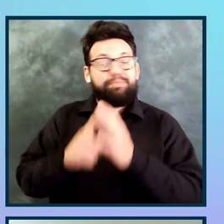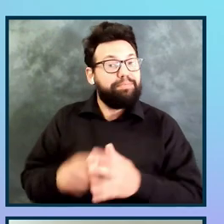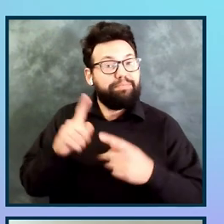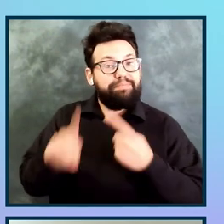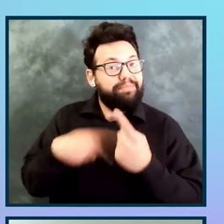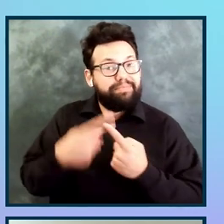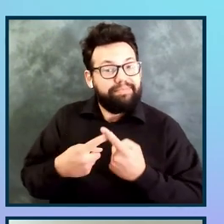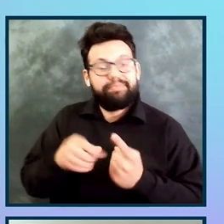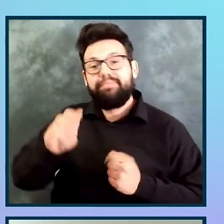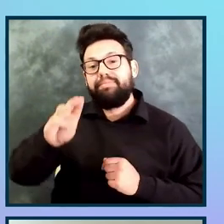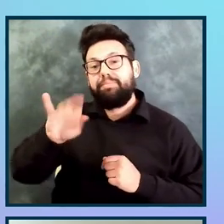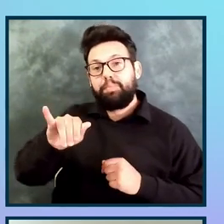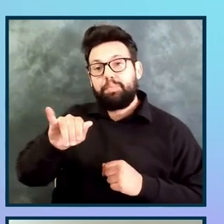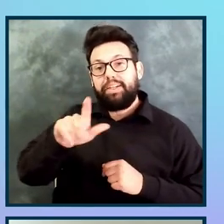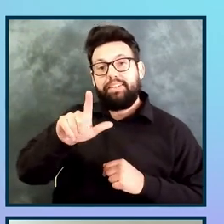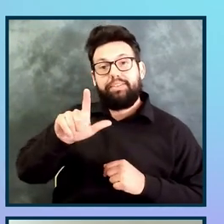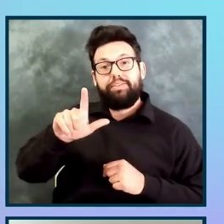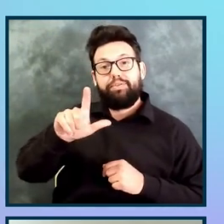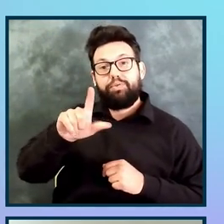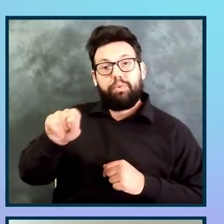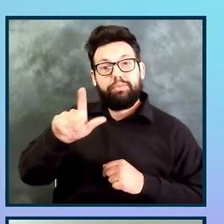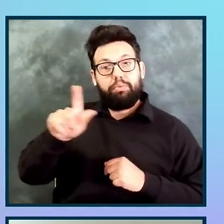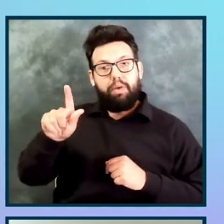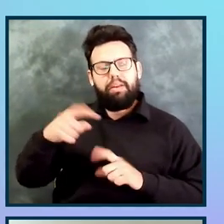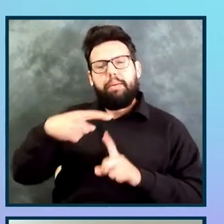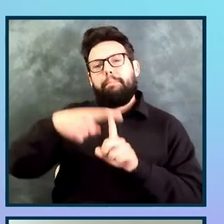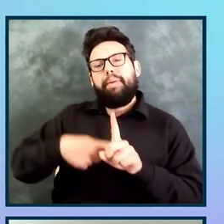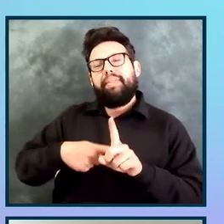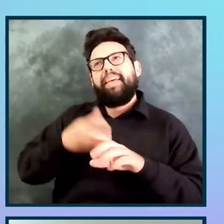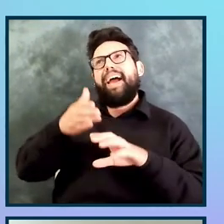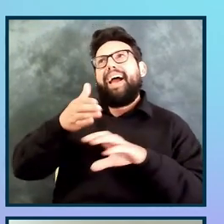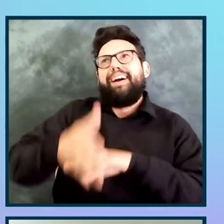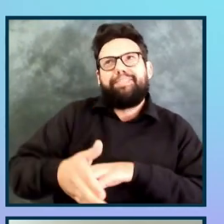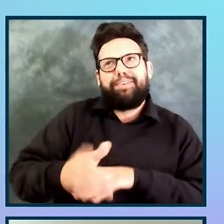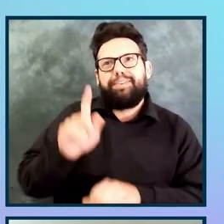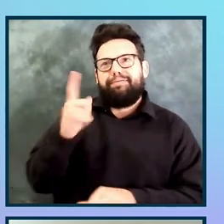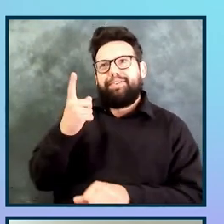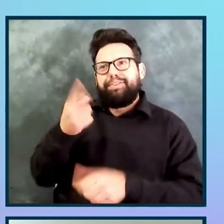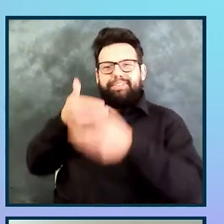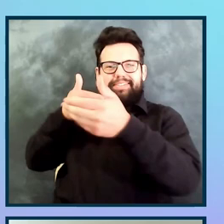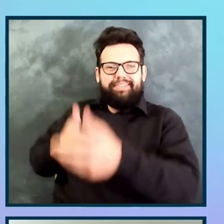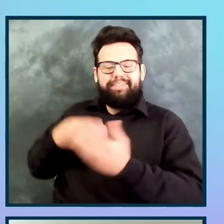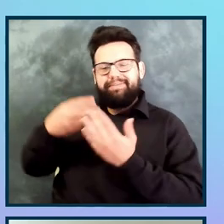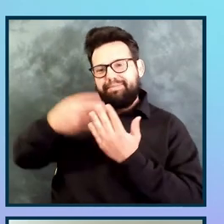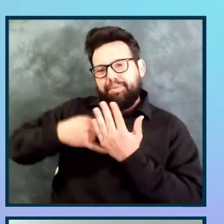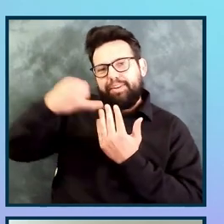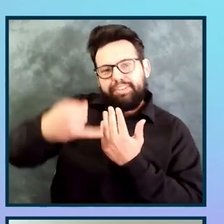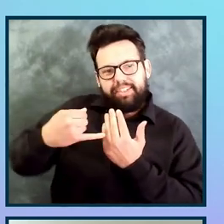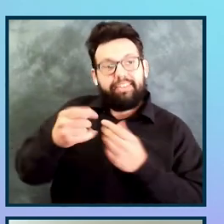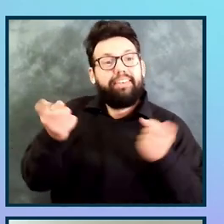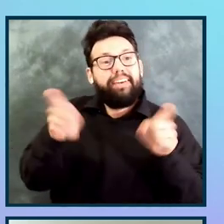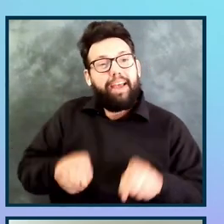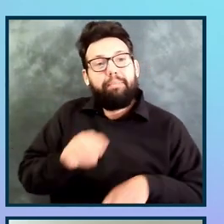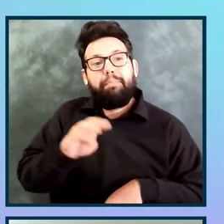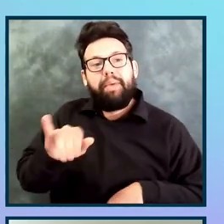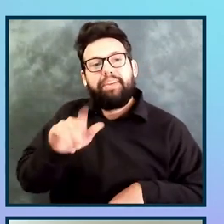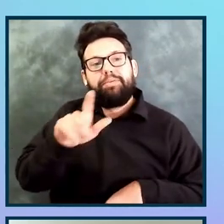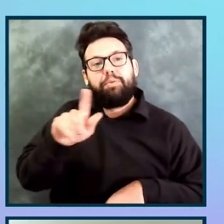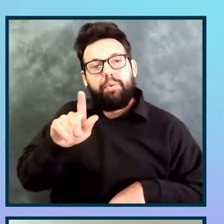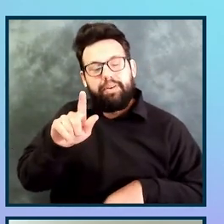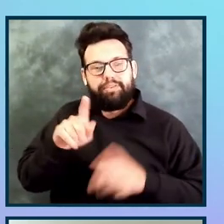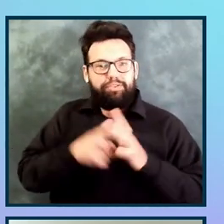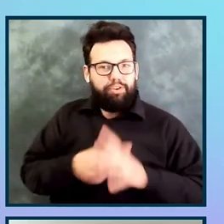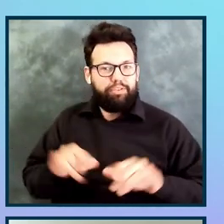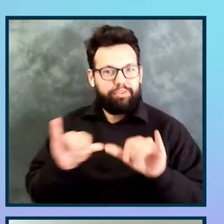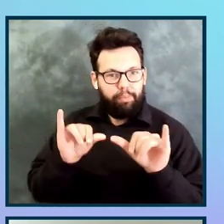a month later from Chapter 1. That's when we began scoping. And then in June 2021, we conducted the